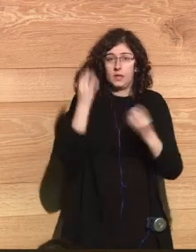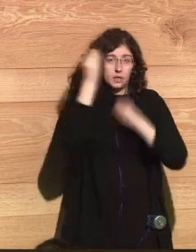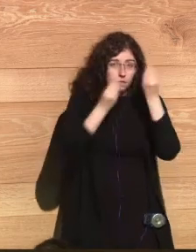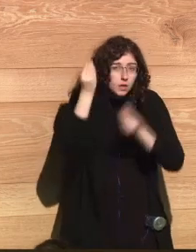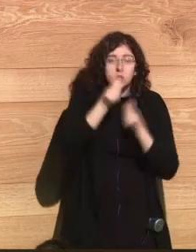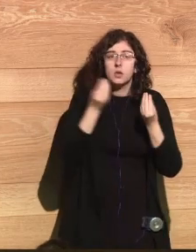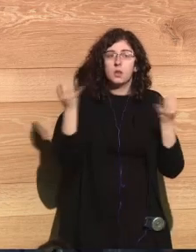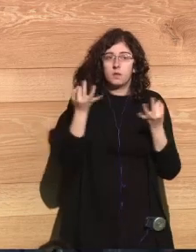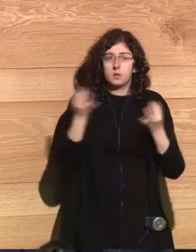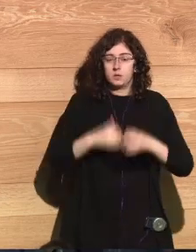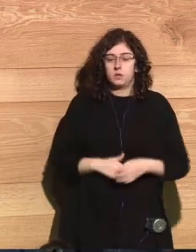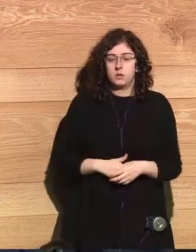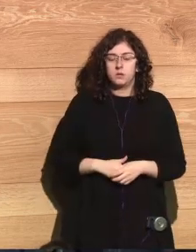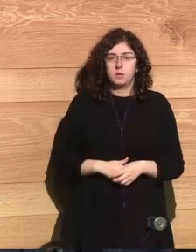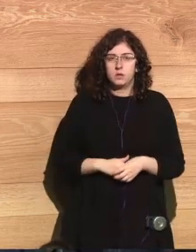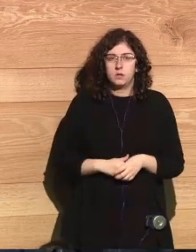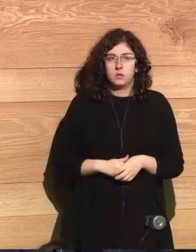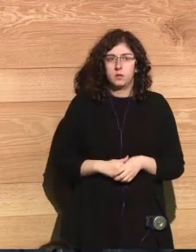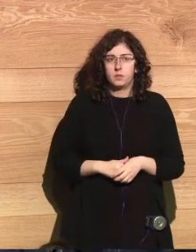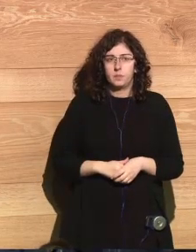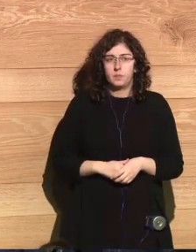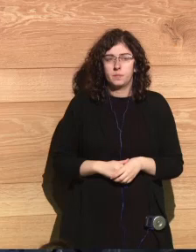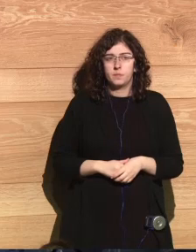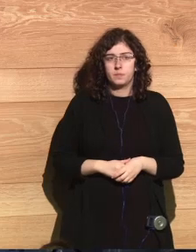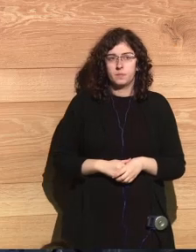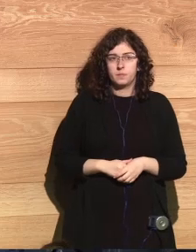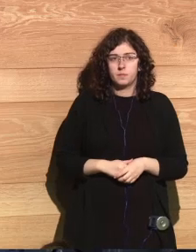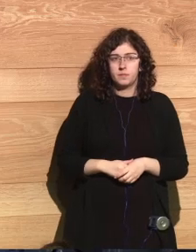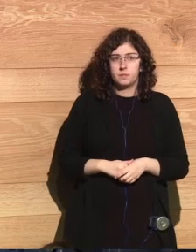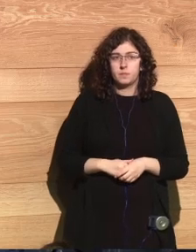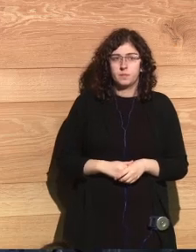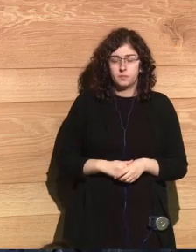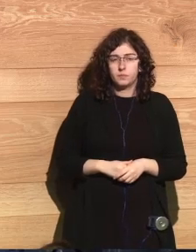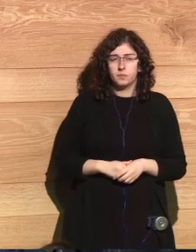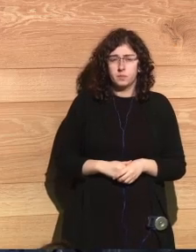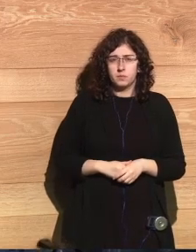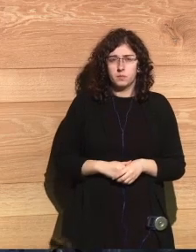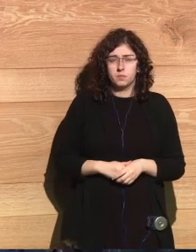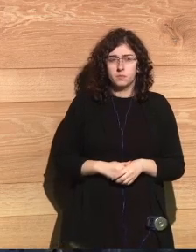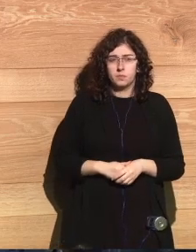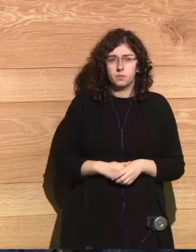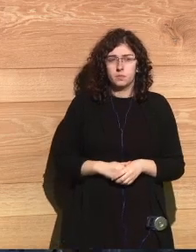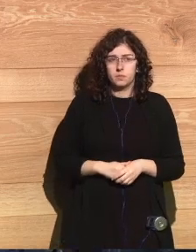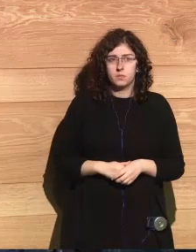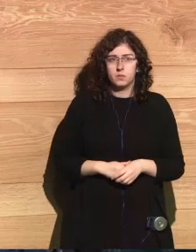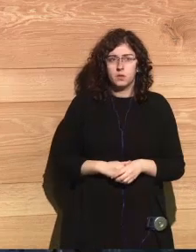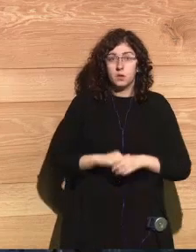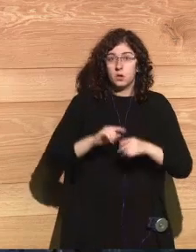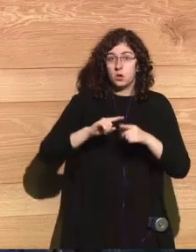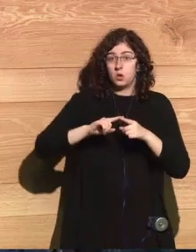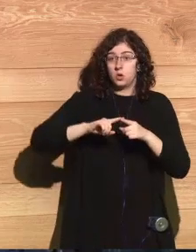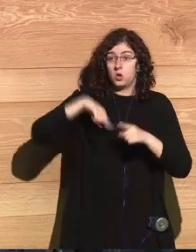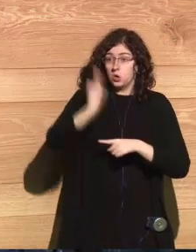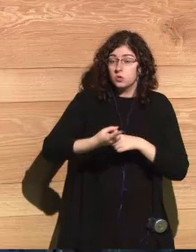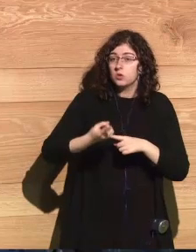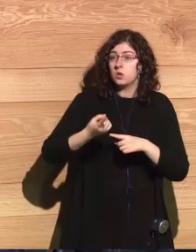and make some action. Each one of us has to take action about